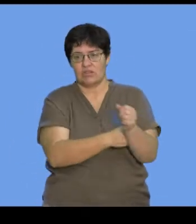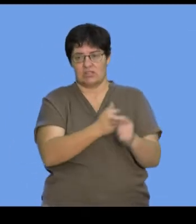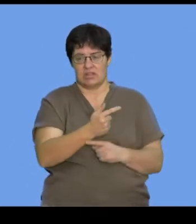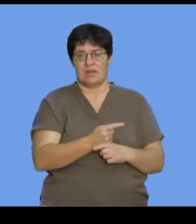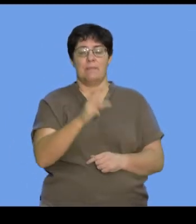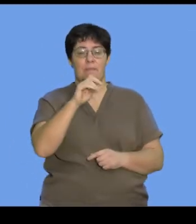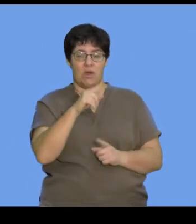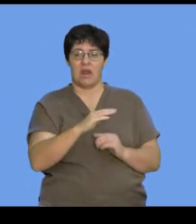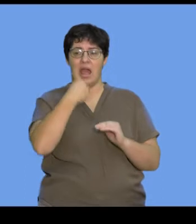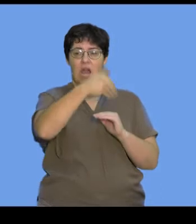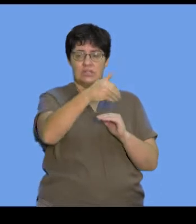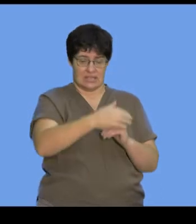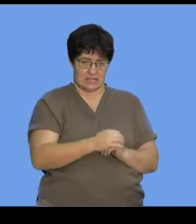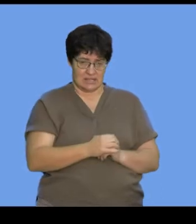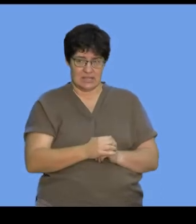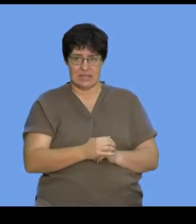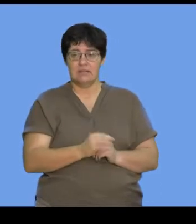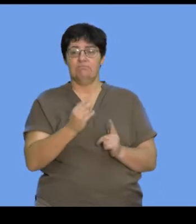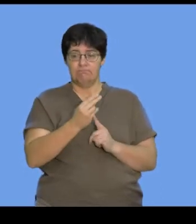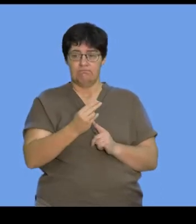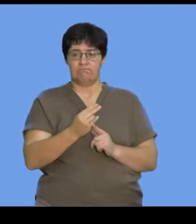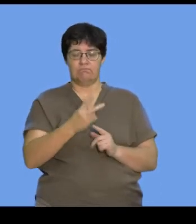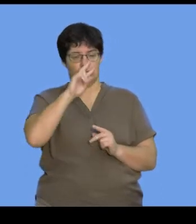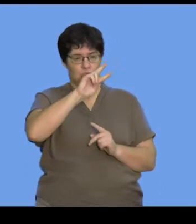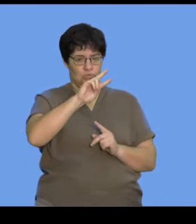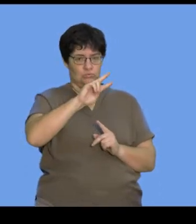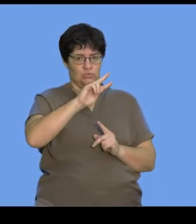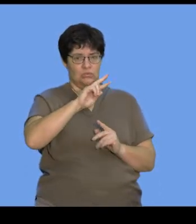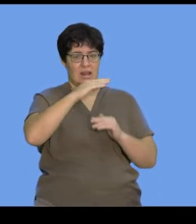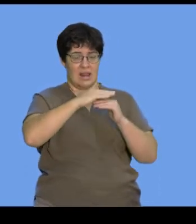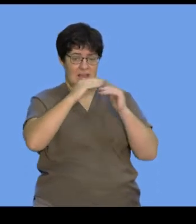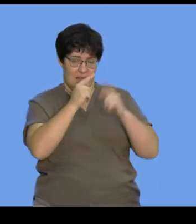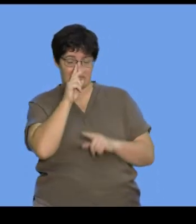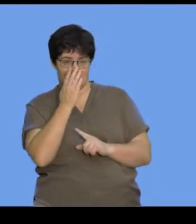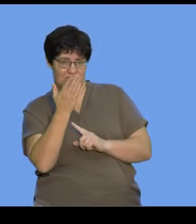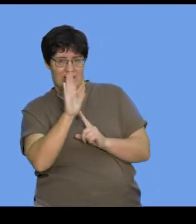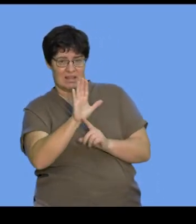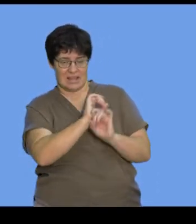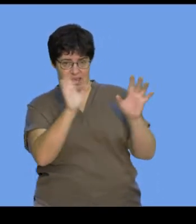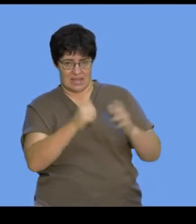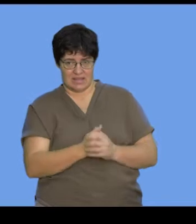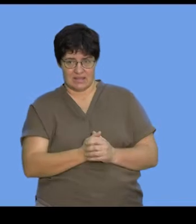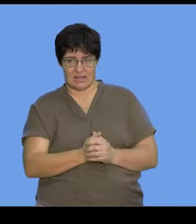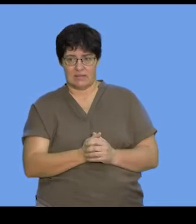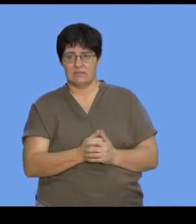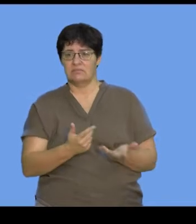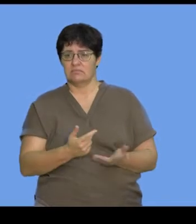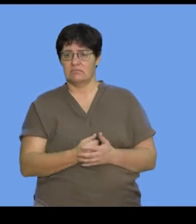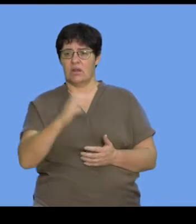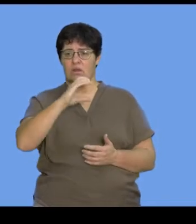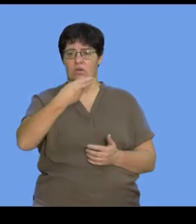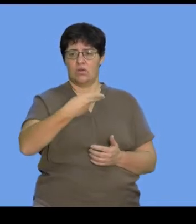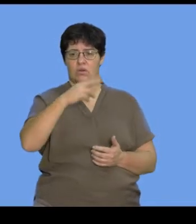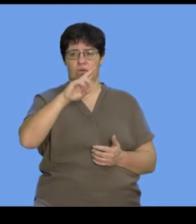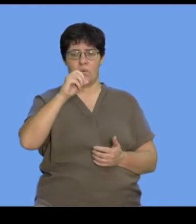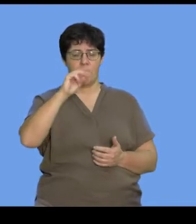membrane on the outer side. It's got two layers clearly indicated in this diagram. It's got a central network of chromatin,